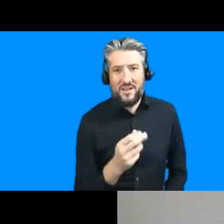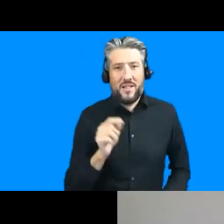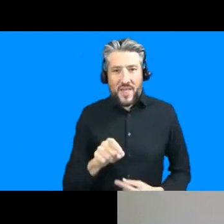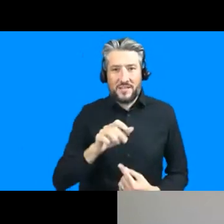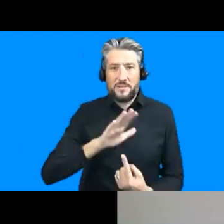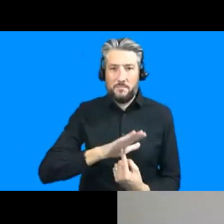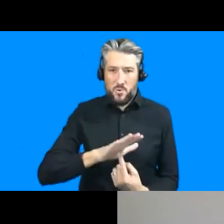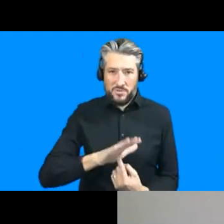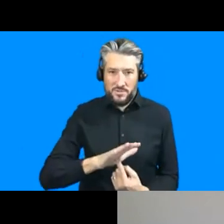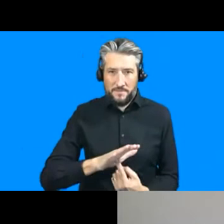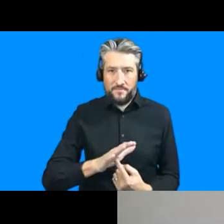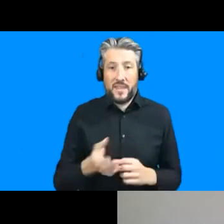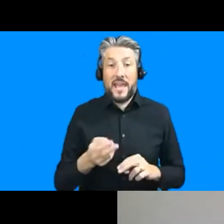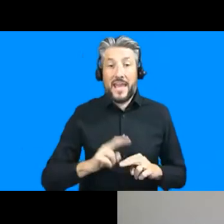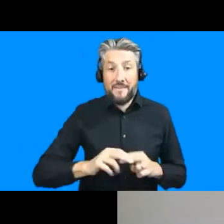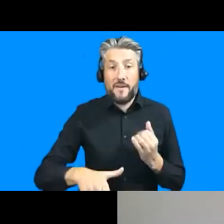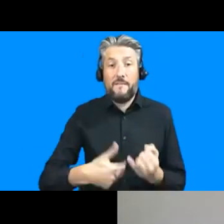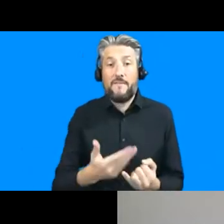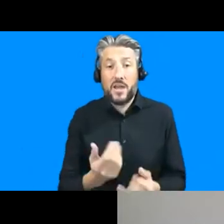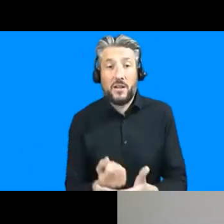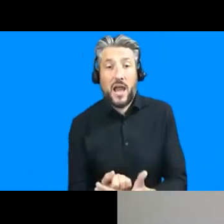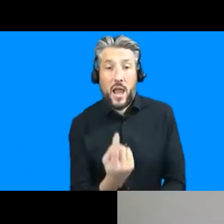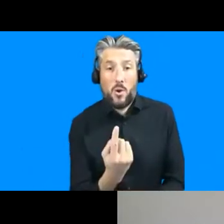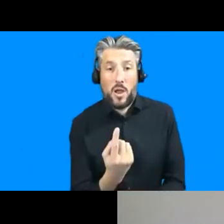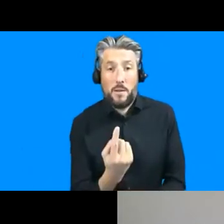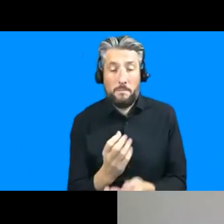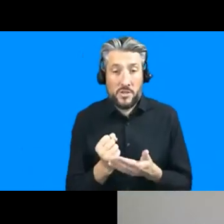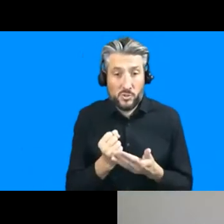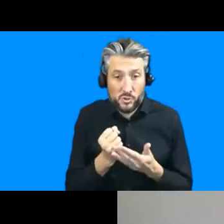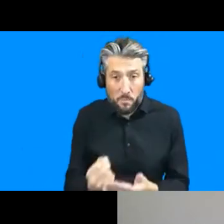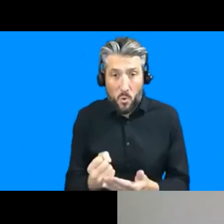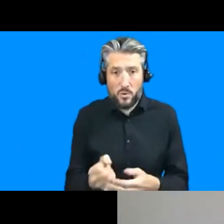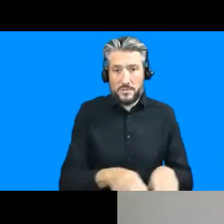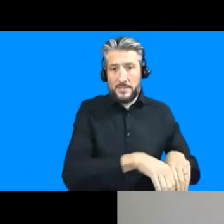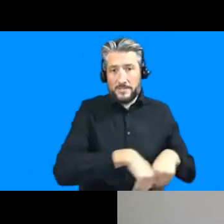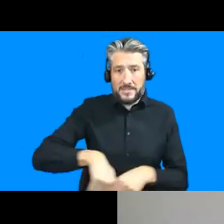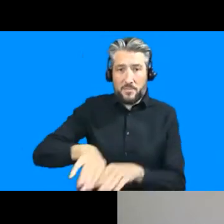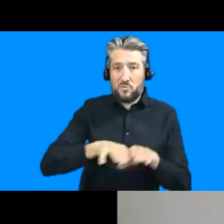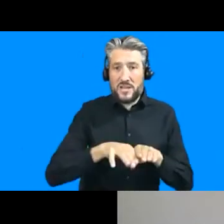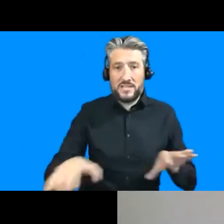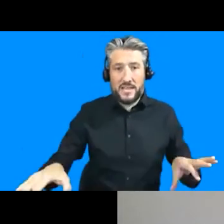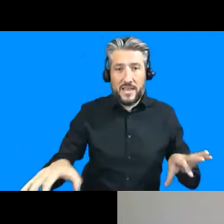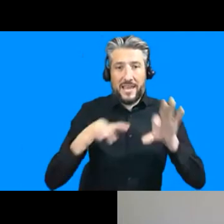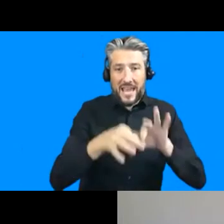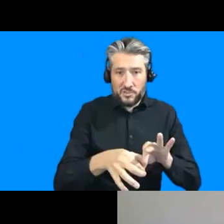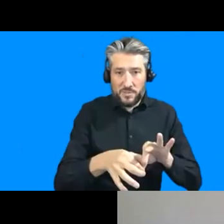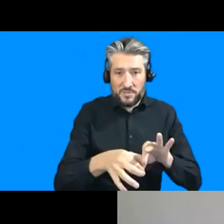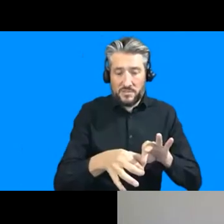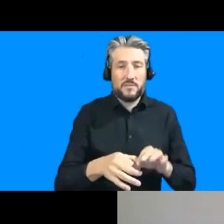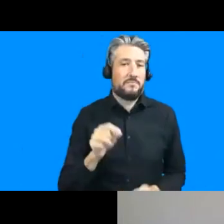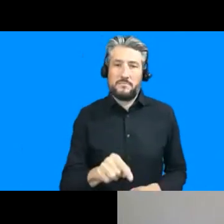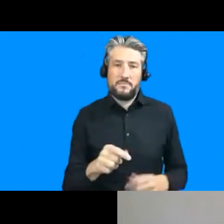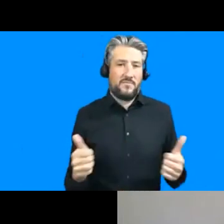are also in some way supportive of democratic engagement um in the in the in the built-up